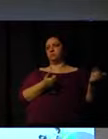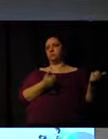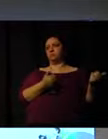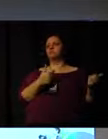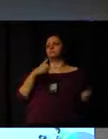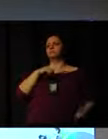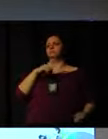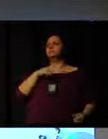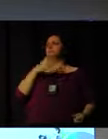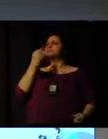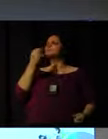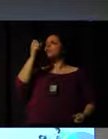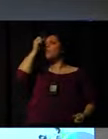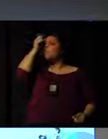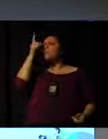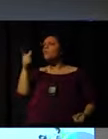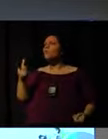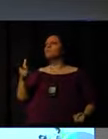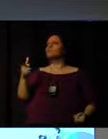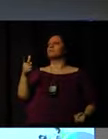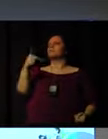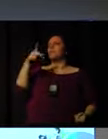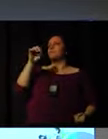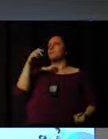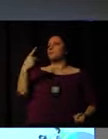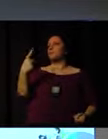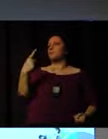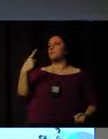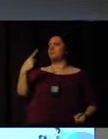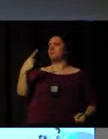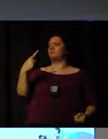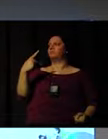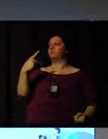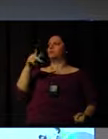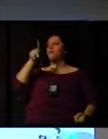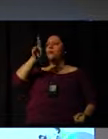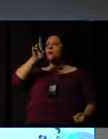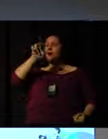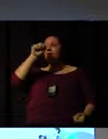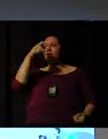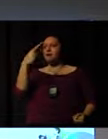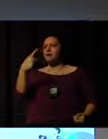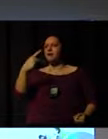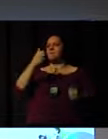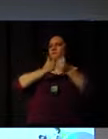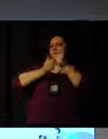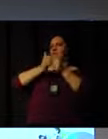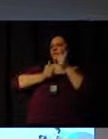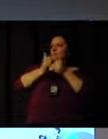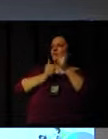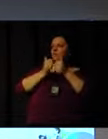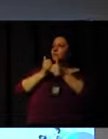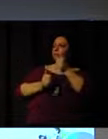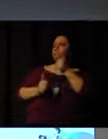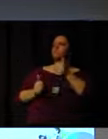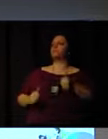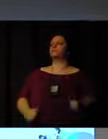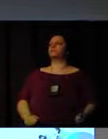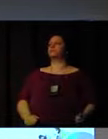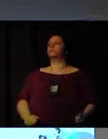There's so much popular youth culture out there. The rap stars, the fast life, the soccer players.